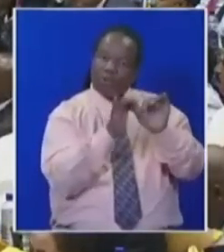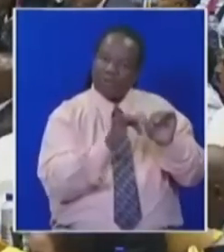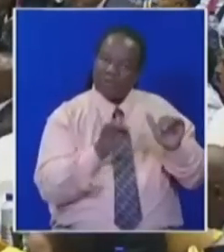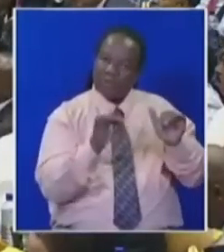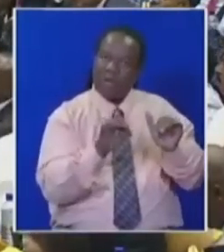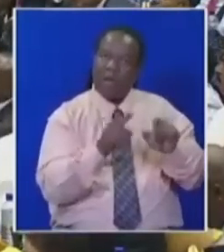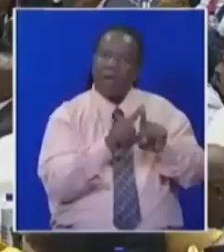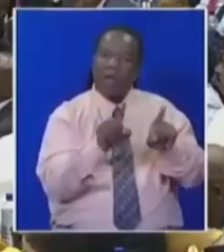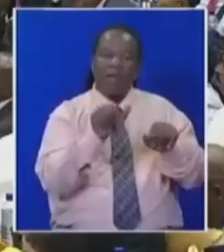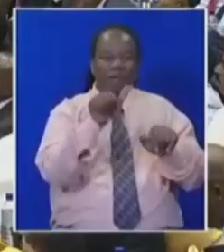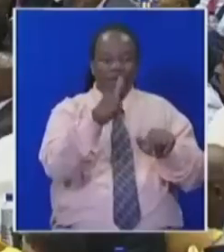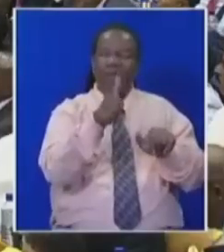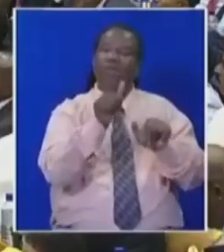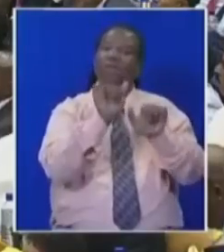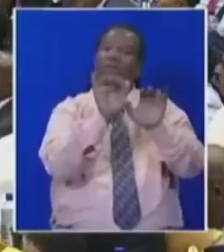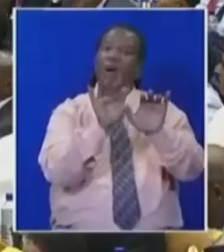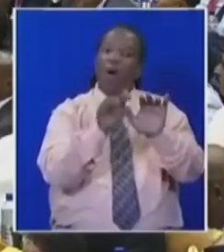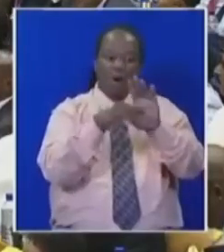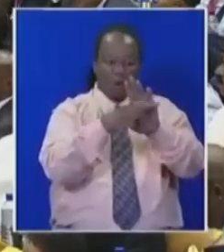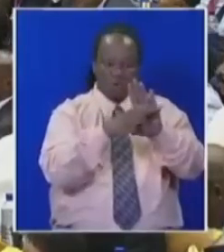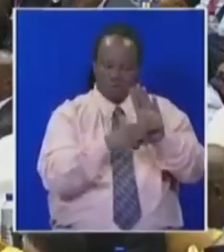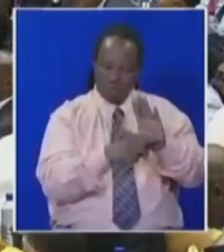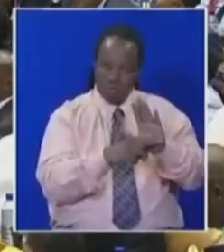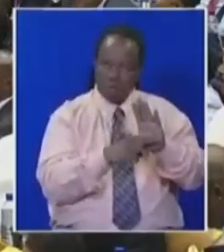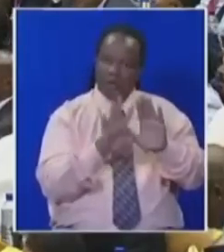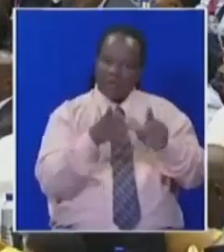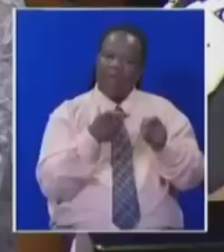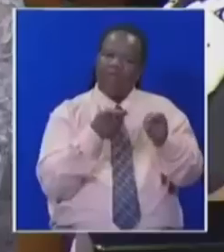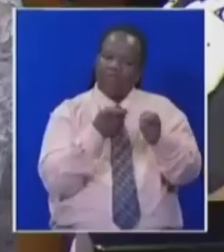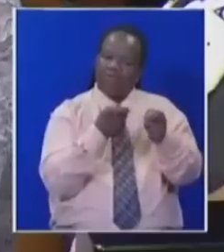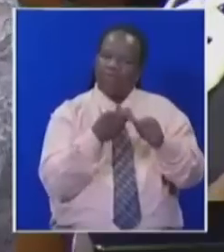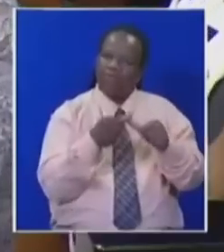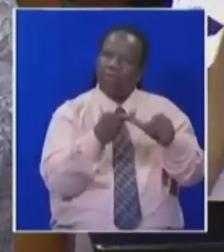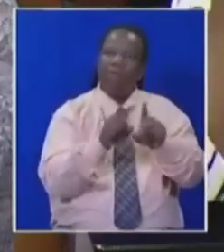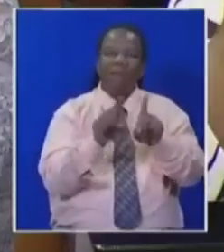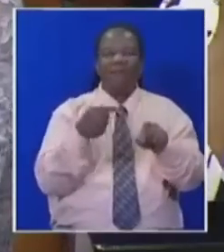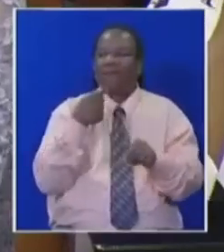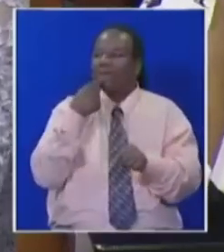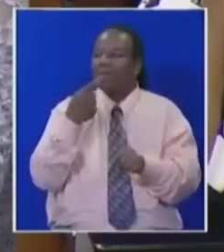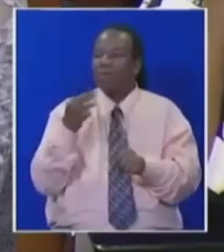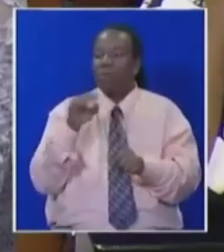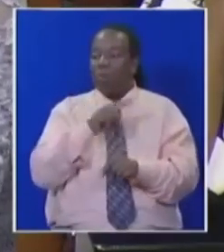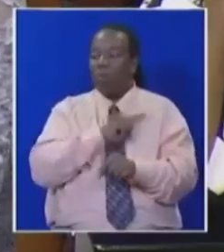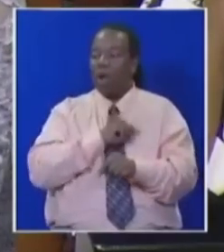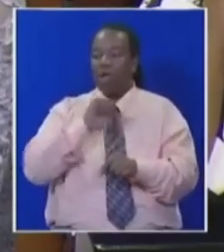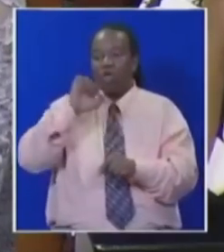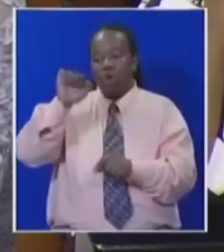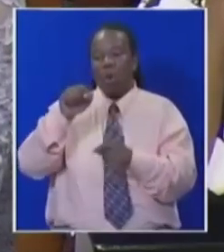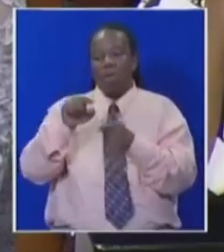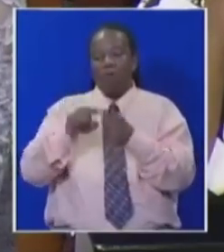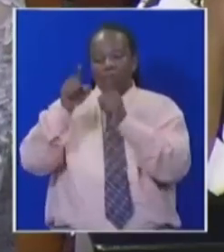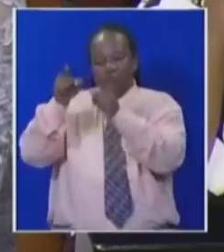that these are the rules which are going to govern which is why i ruled your points of order out of order